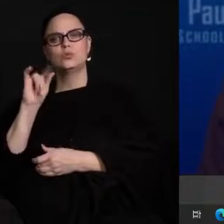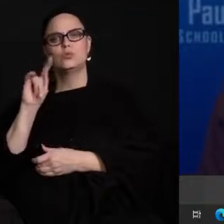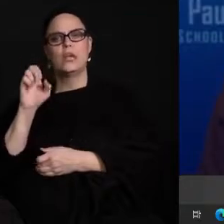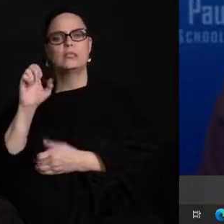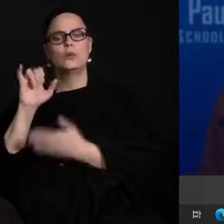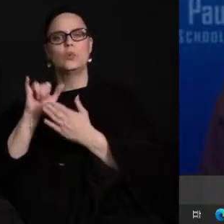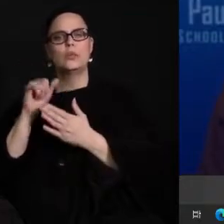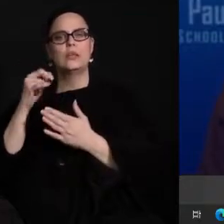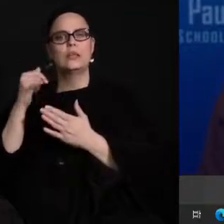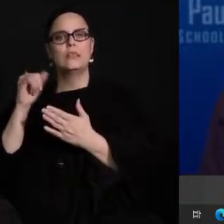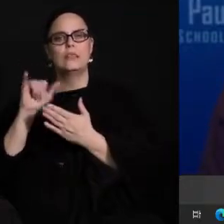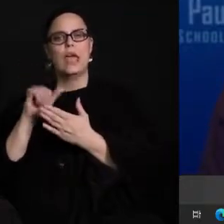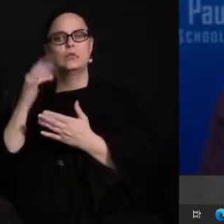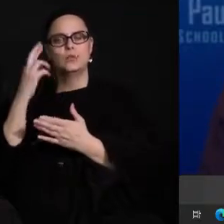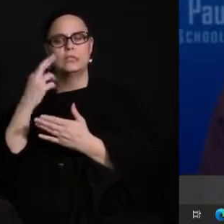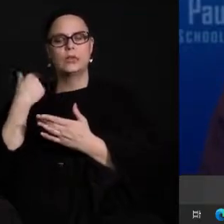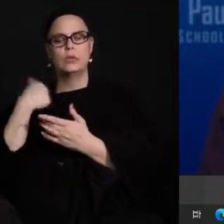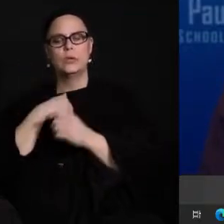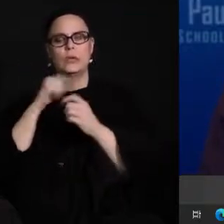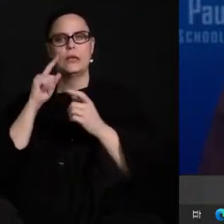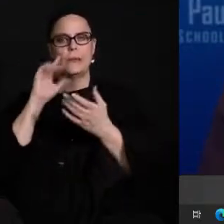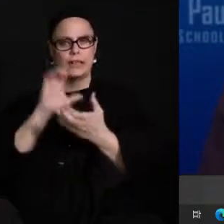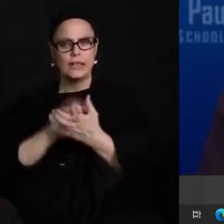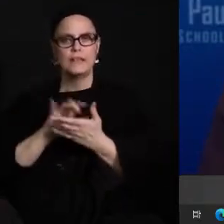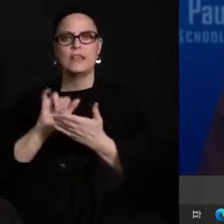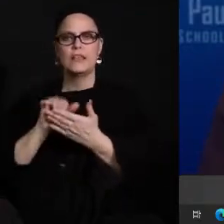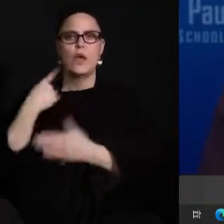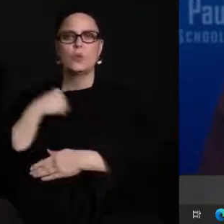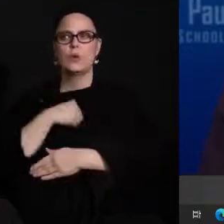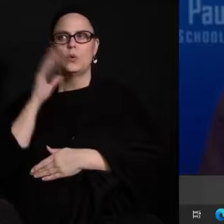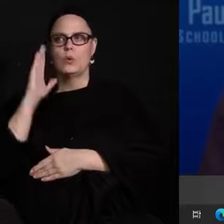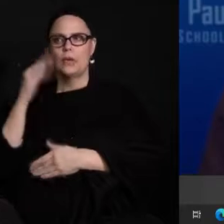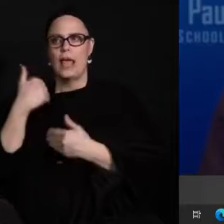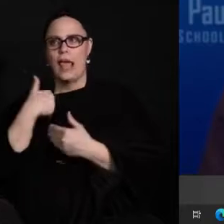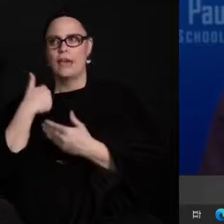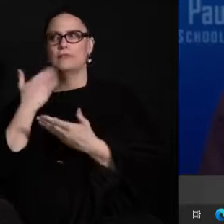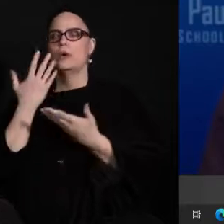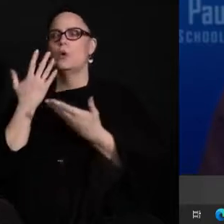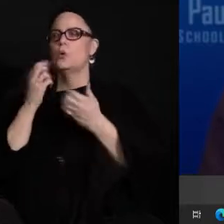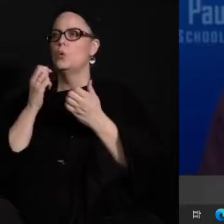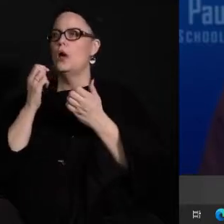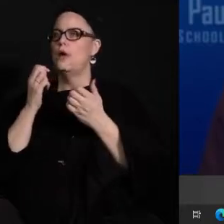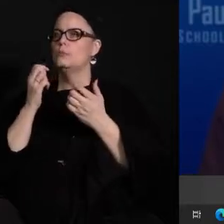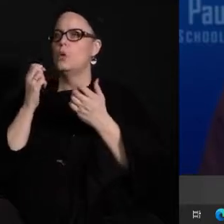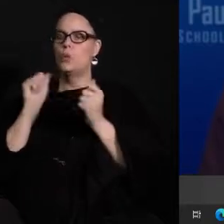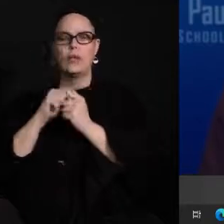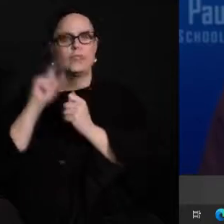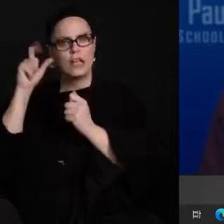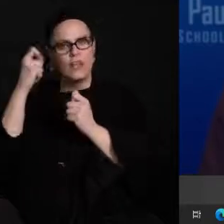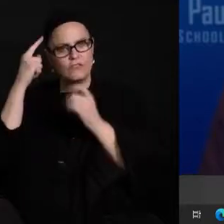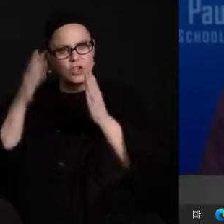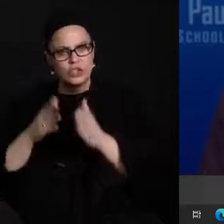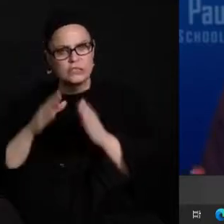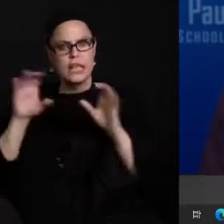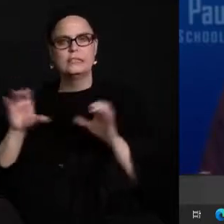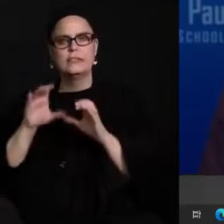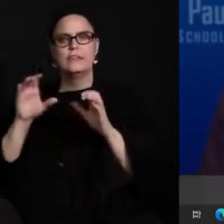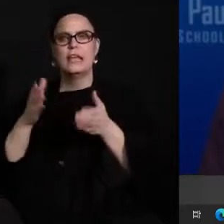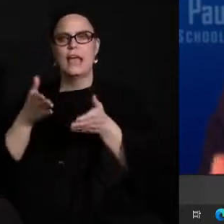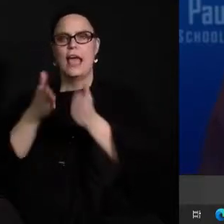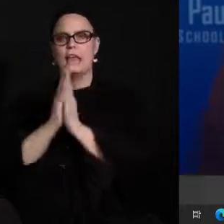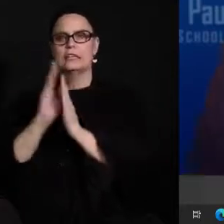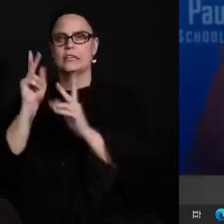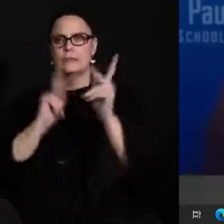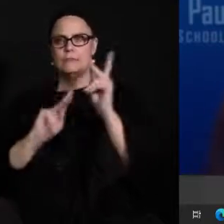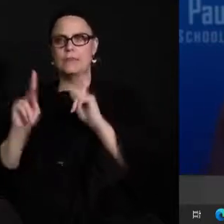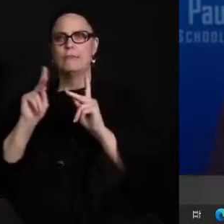going to be a great ability with some of the governor's activities really asking people